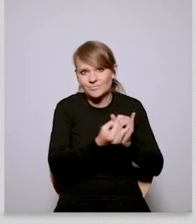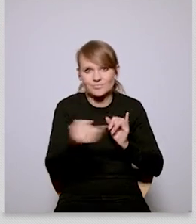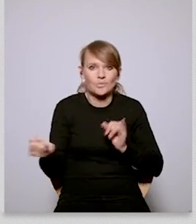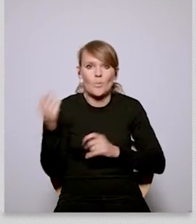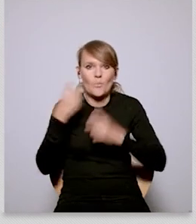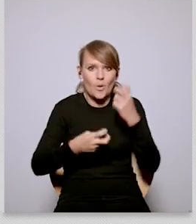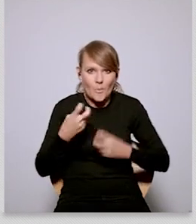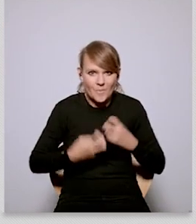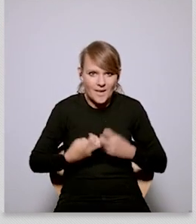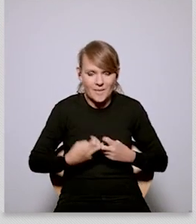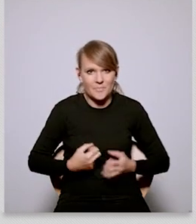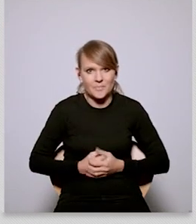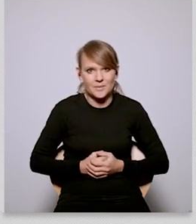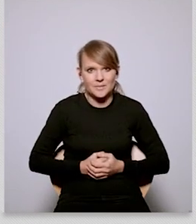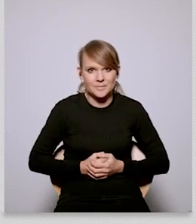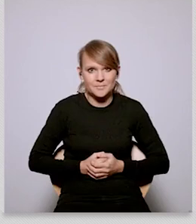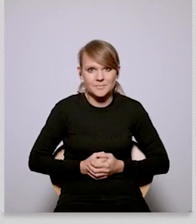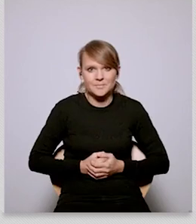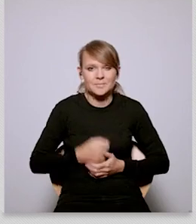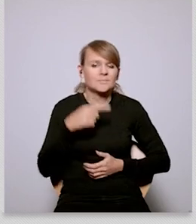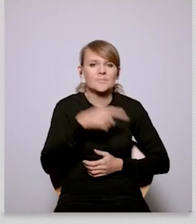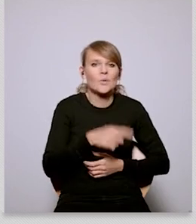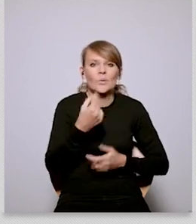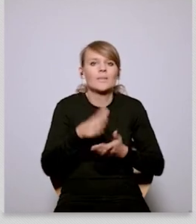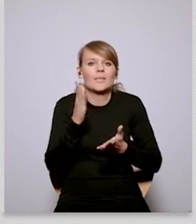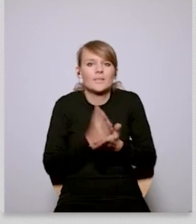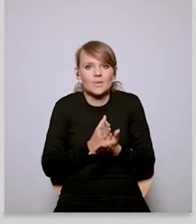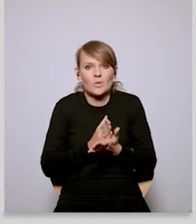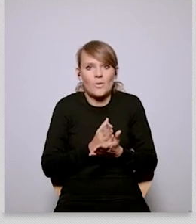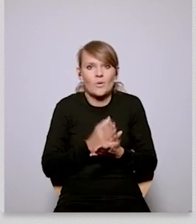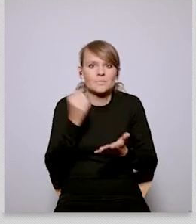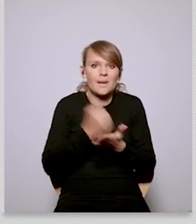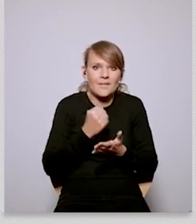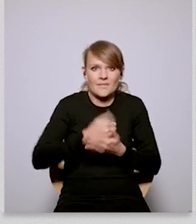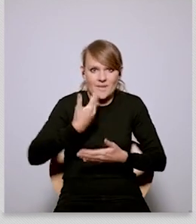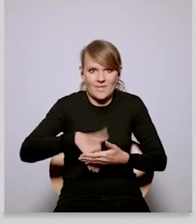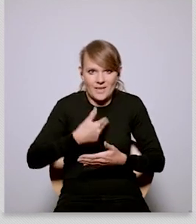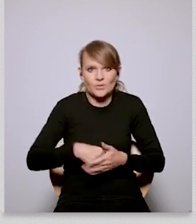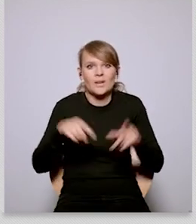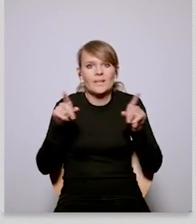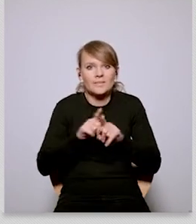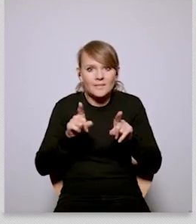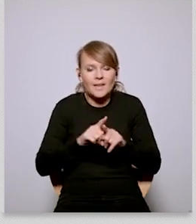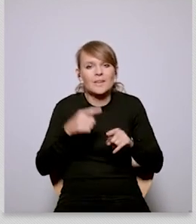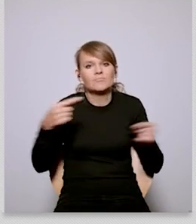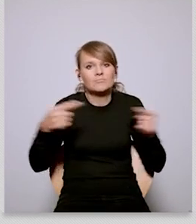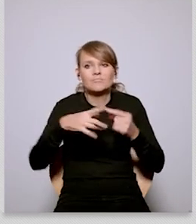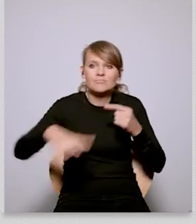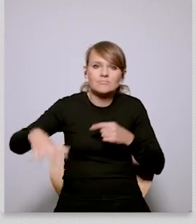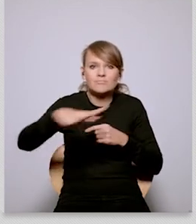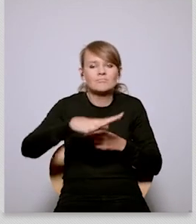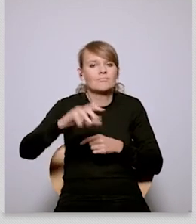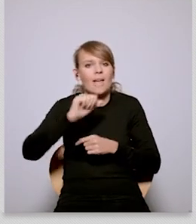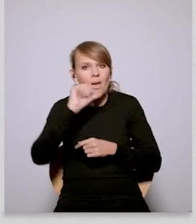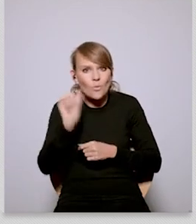that there are many topics which are related to the idea of the green transition